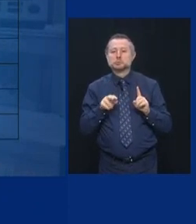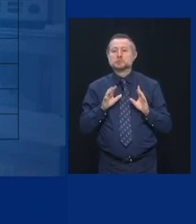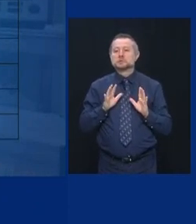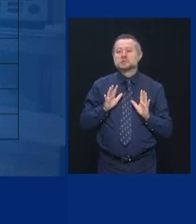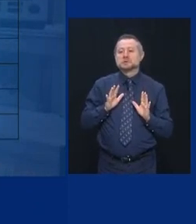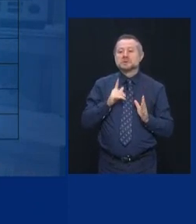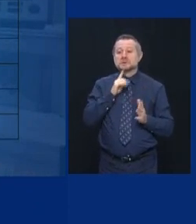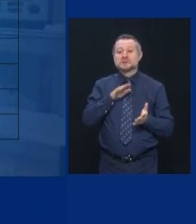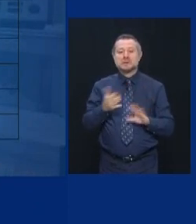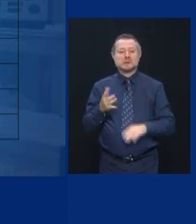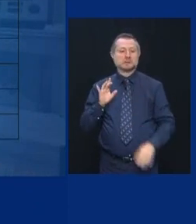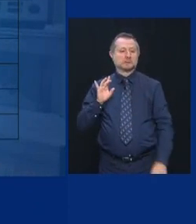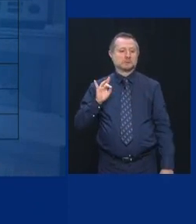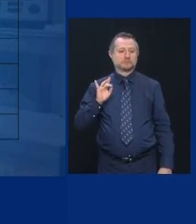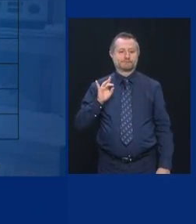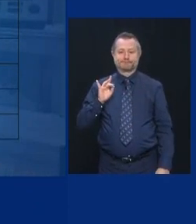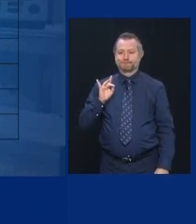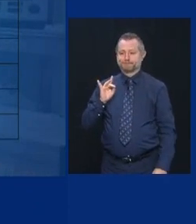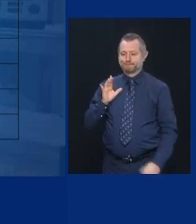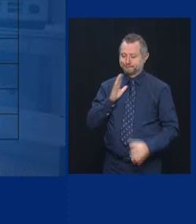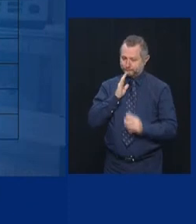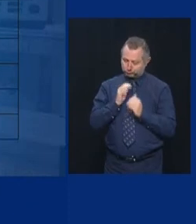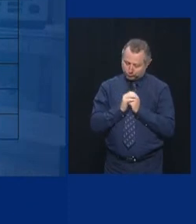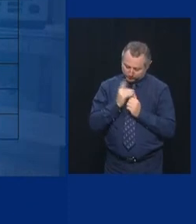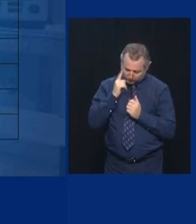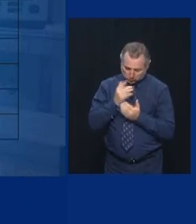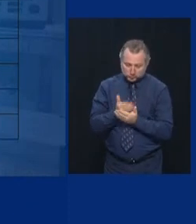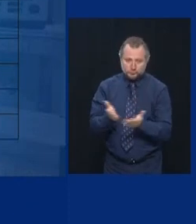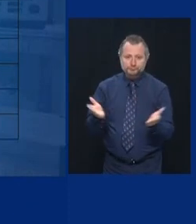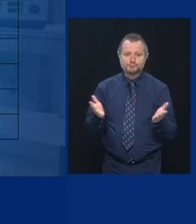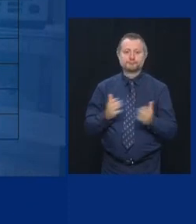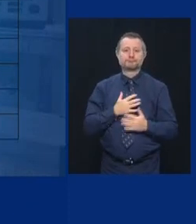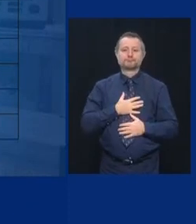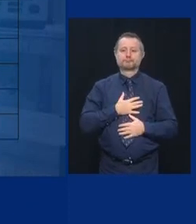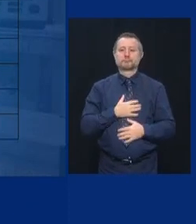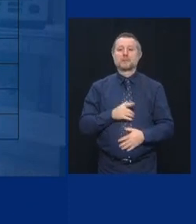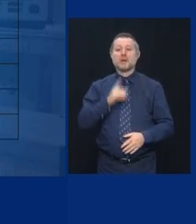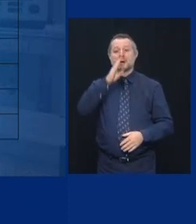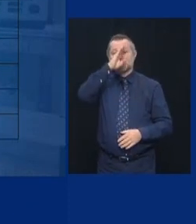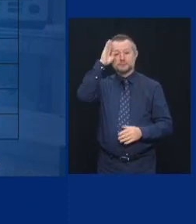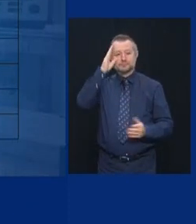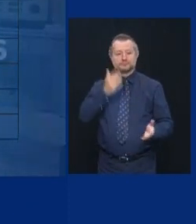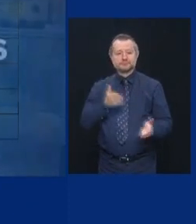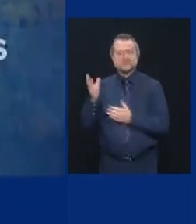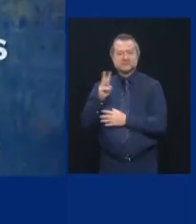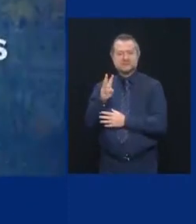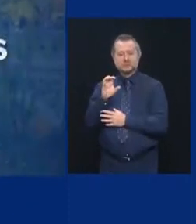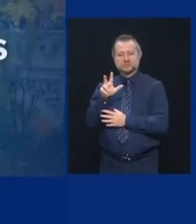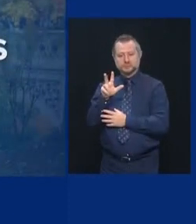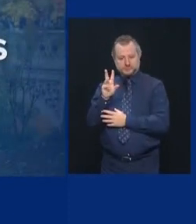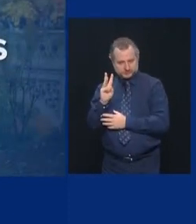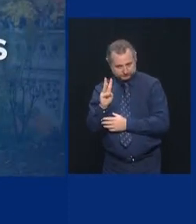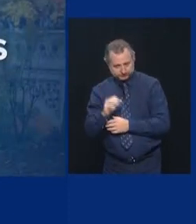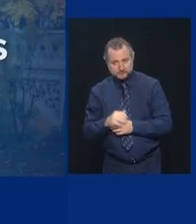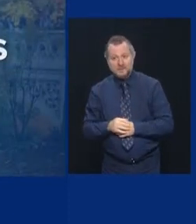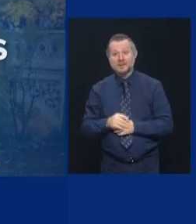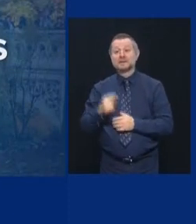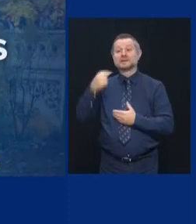They are in our thoughts and prayers. Statewide hospitalization, 636. ICU, 149. Statewide intubation, 70.